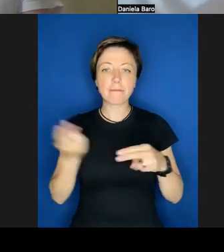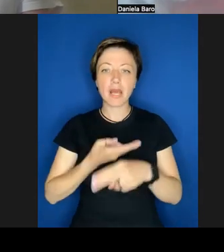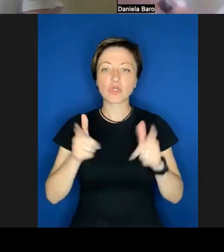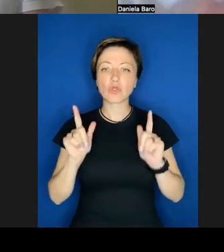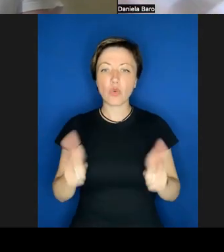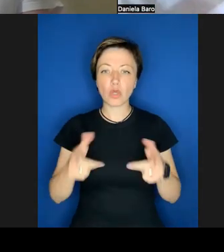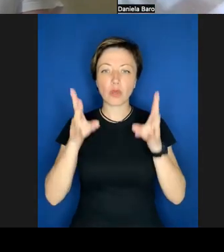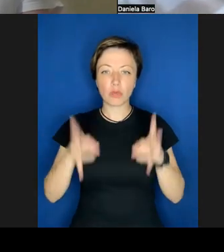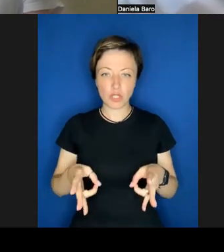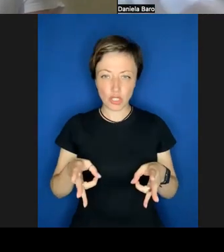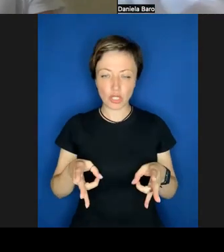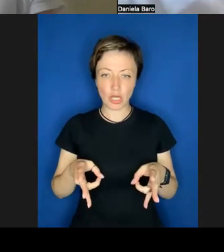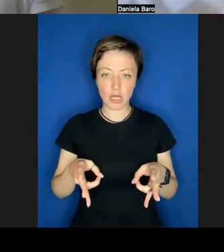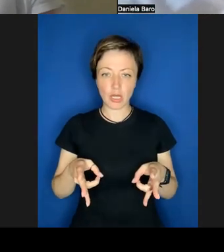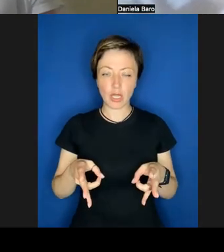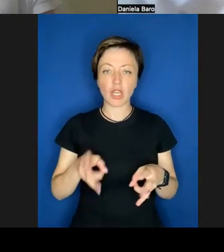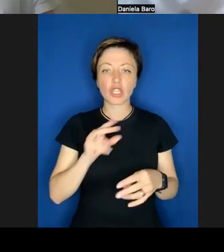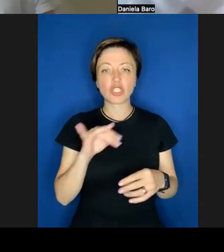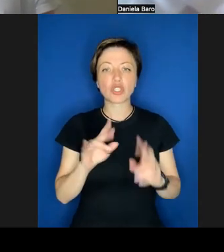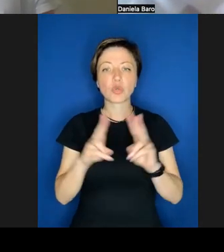We don't put names in our report.